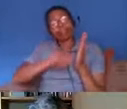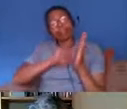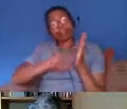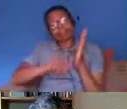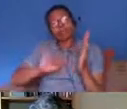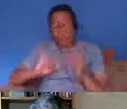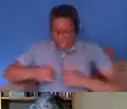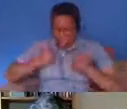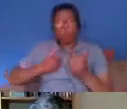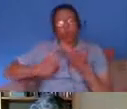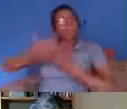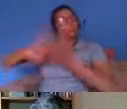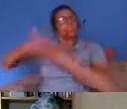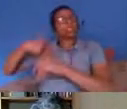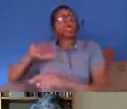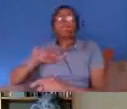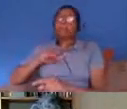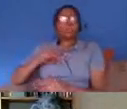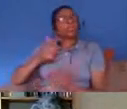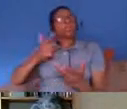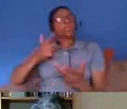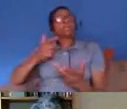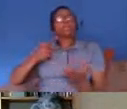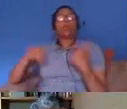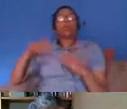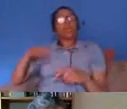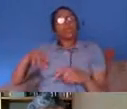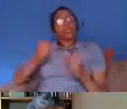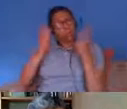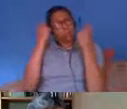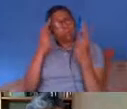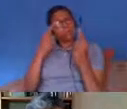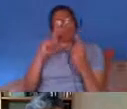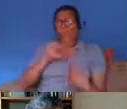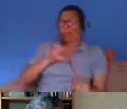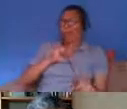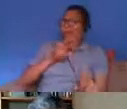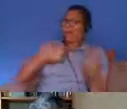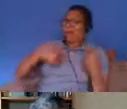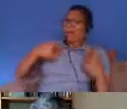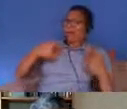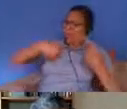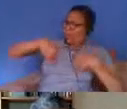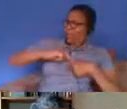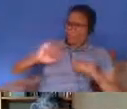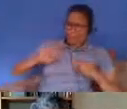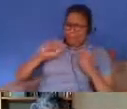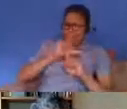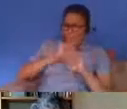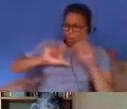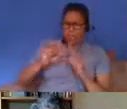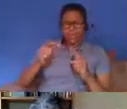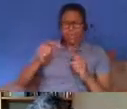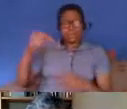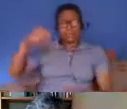because we need to be able to to understand why we've come to be where we are and what we're going to do in the